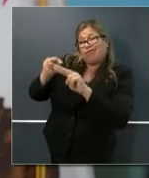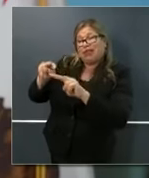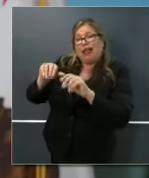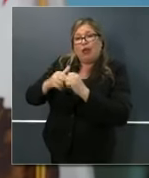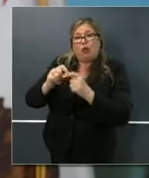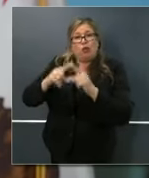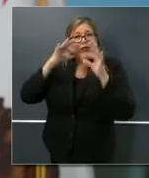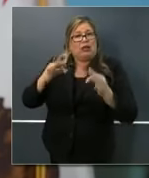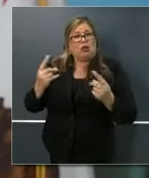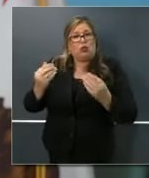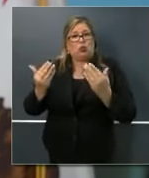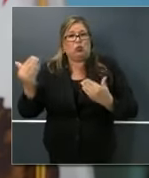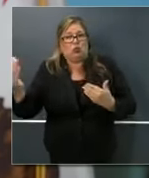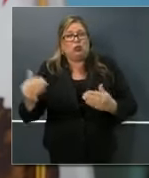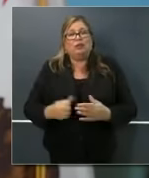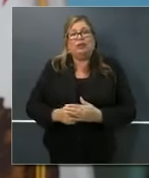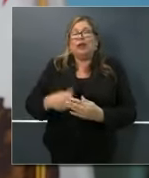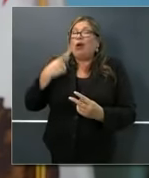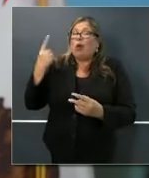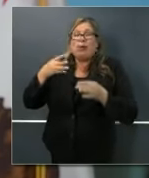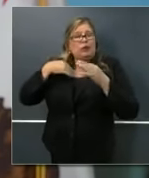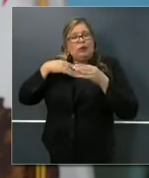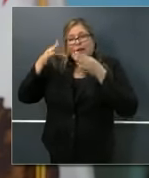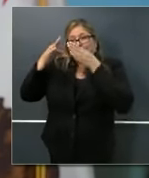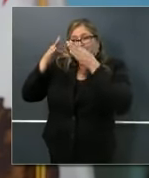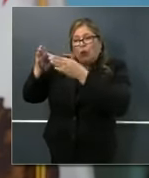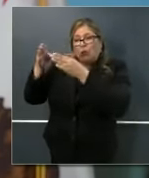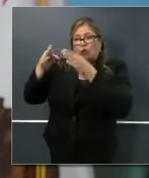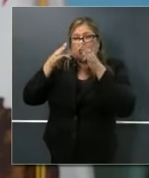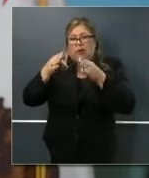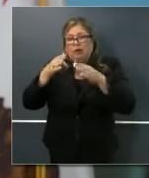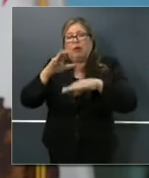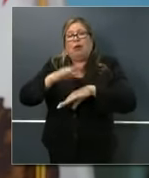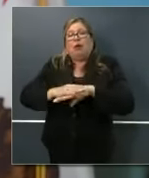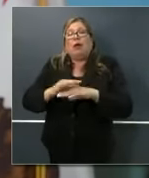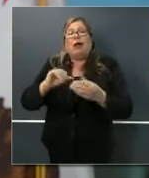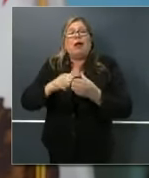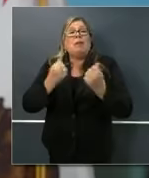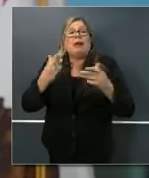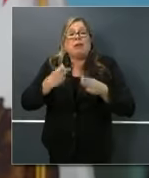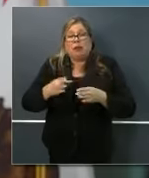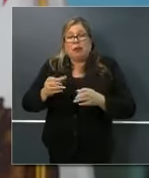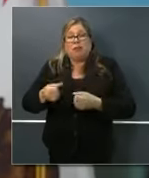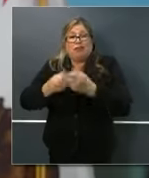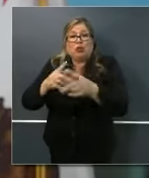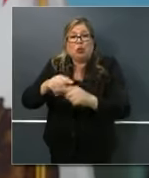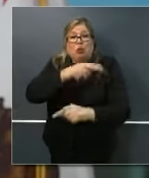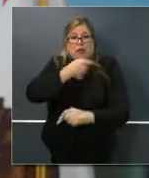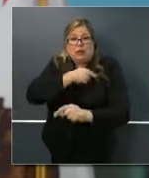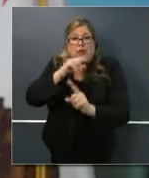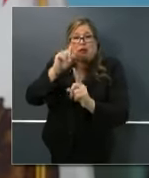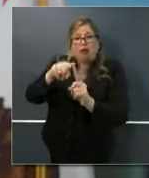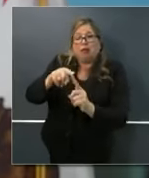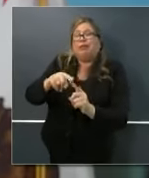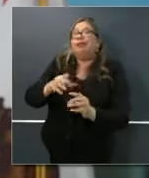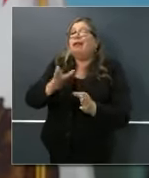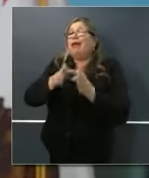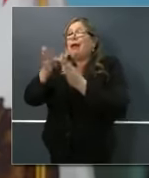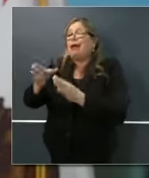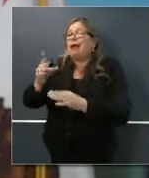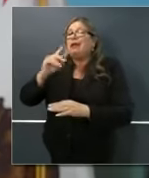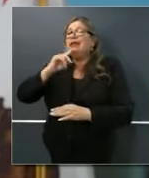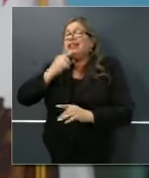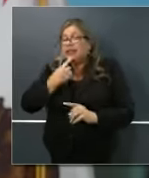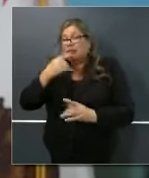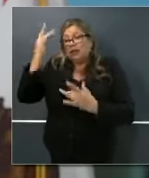and that's the total number of people on the ICUs and the total number of people that are hospitalized. 1,191 individuals